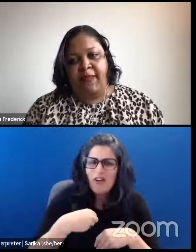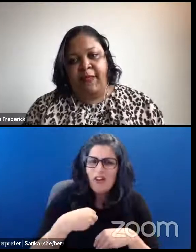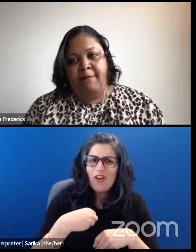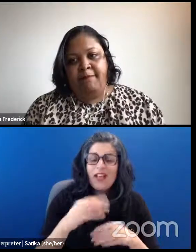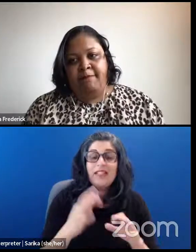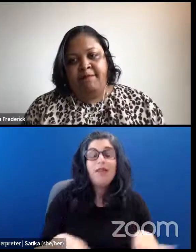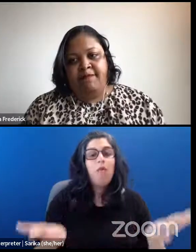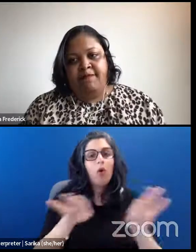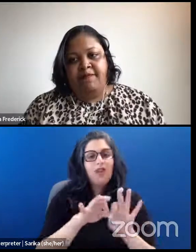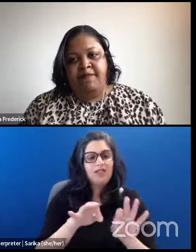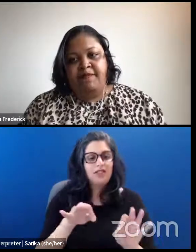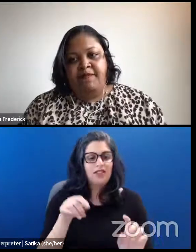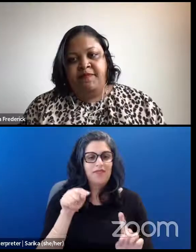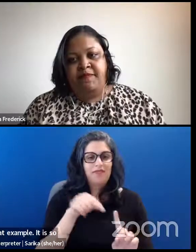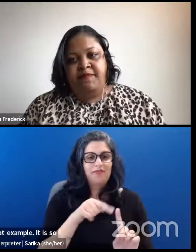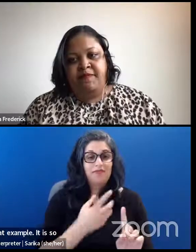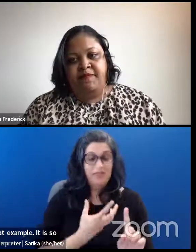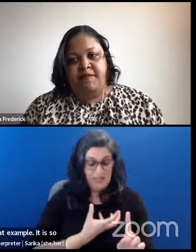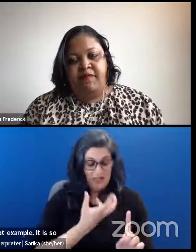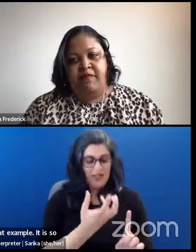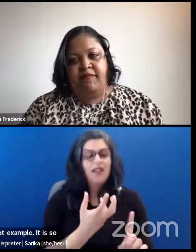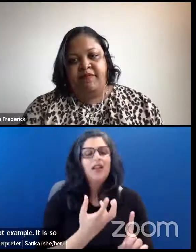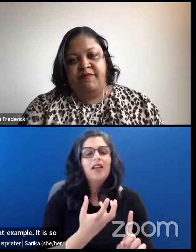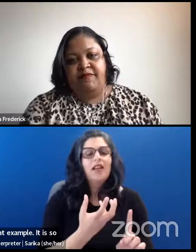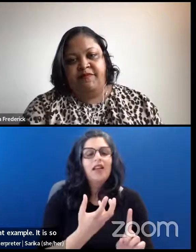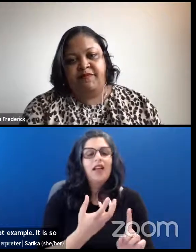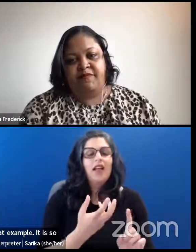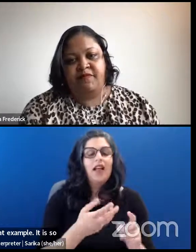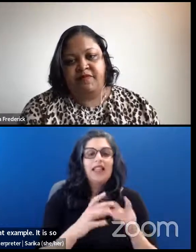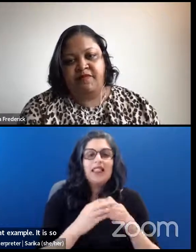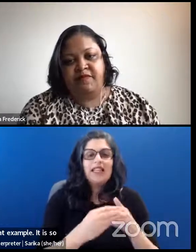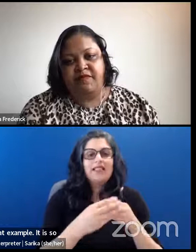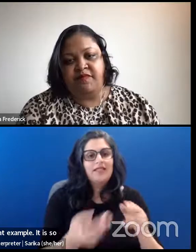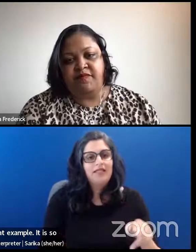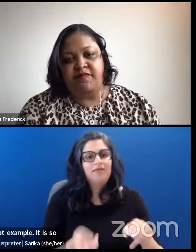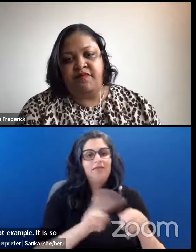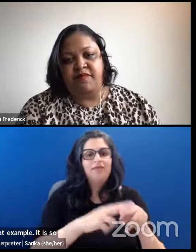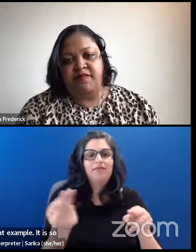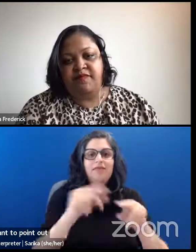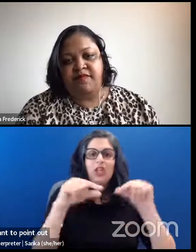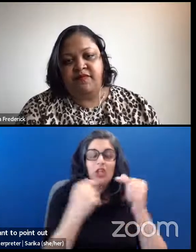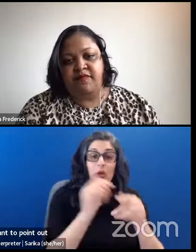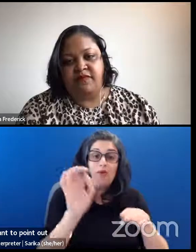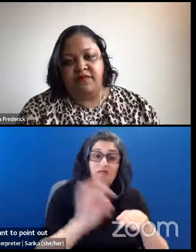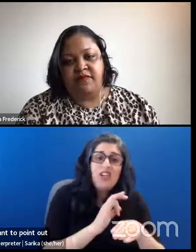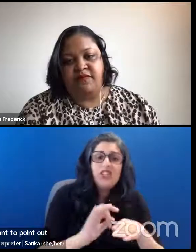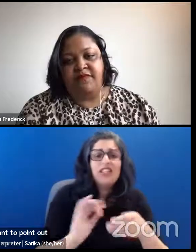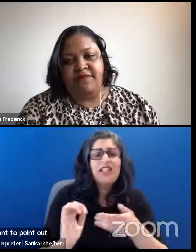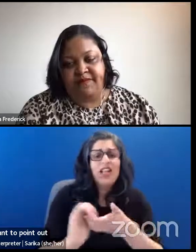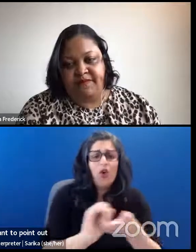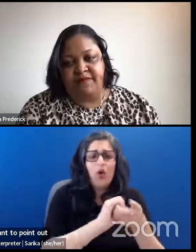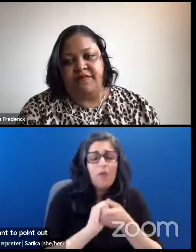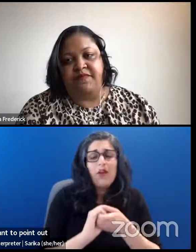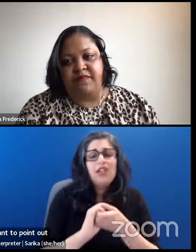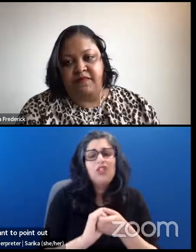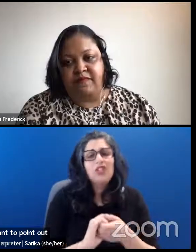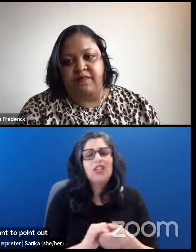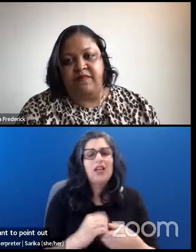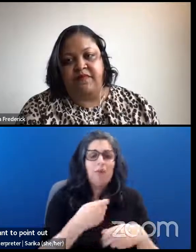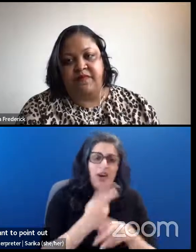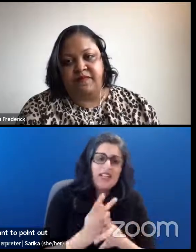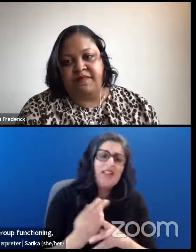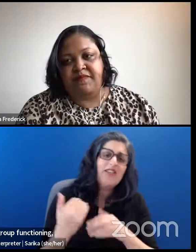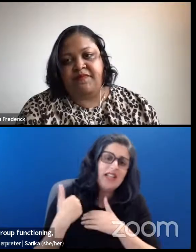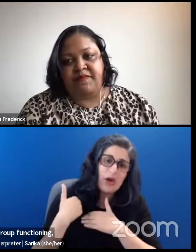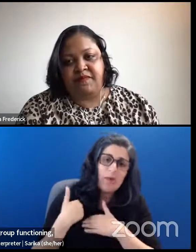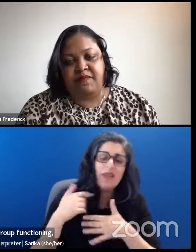leads to higher group functioning. It leads to cooperation and creativity and accountability and productivity. There are